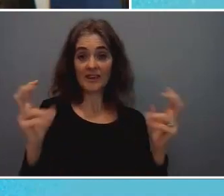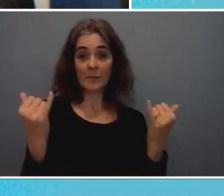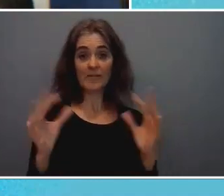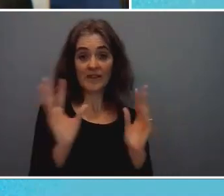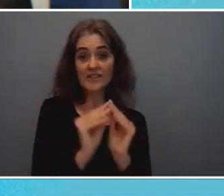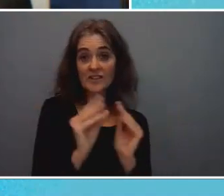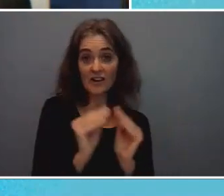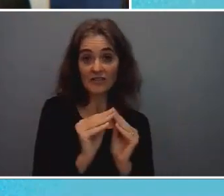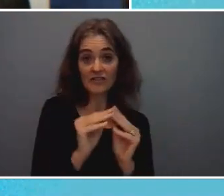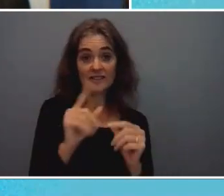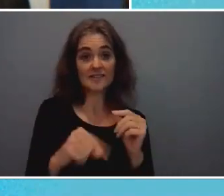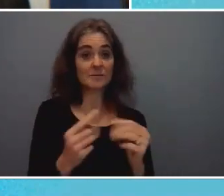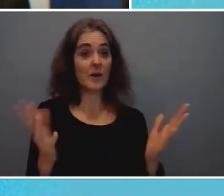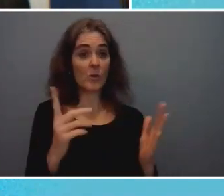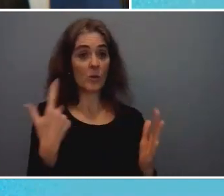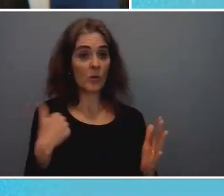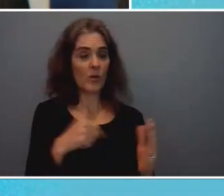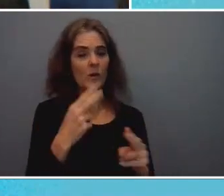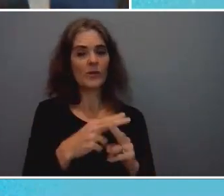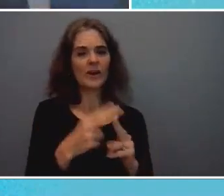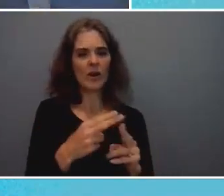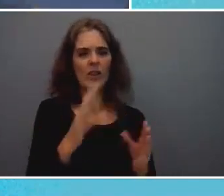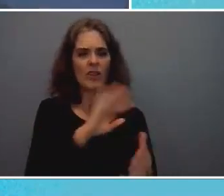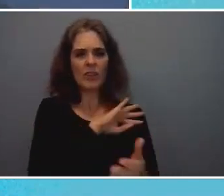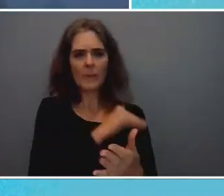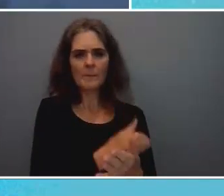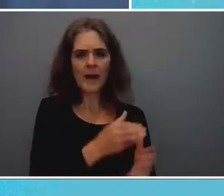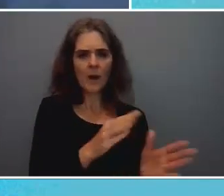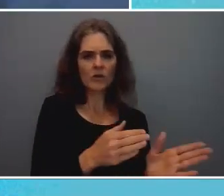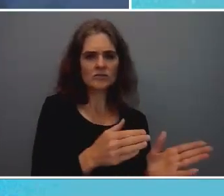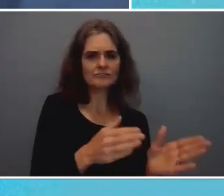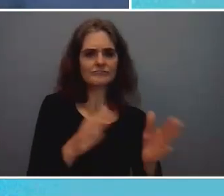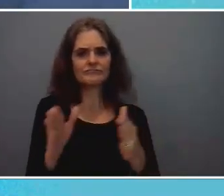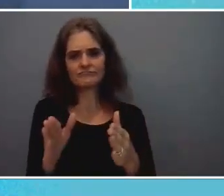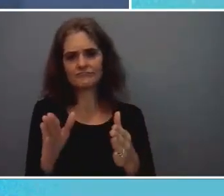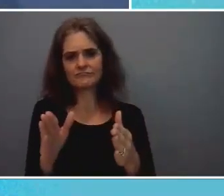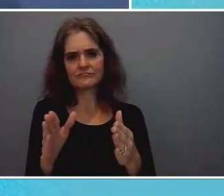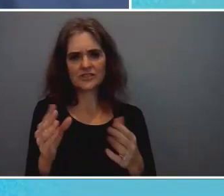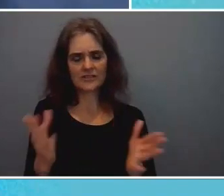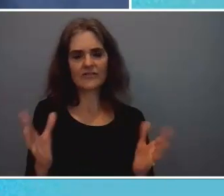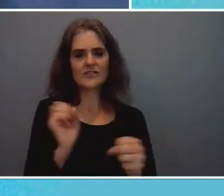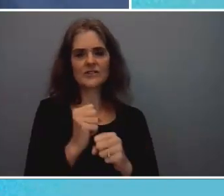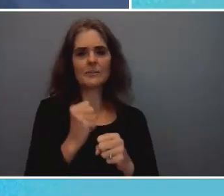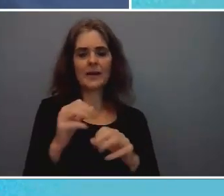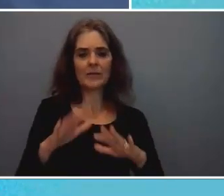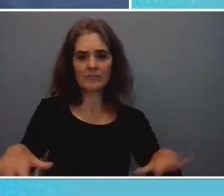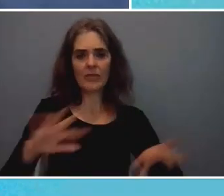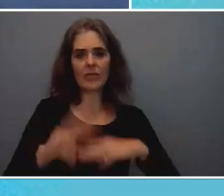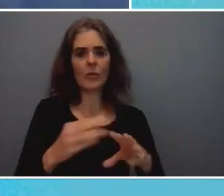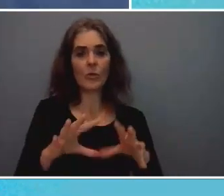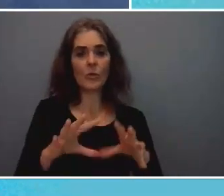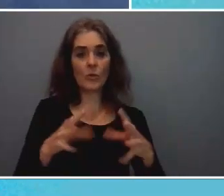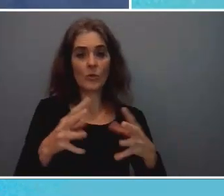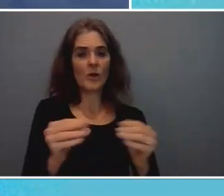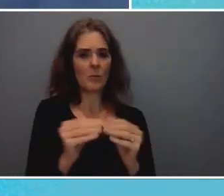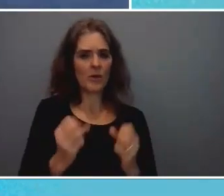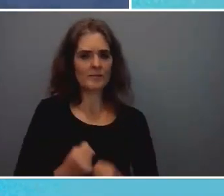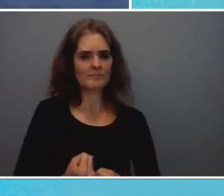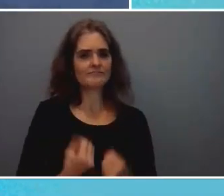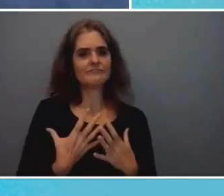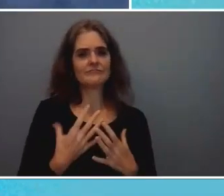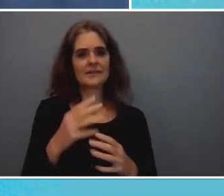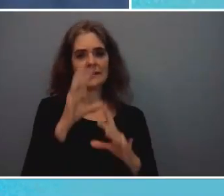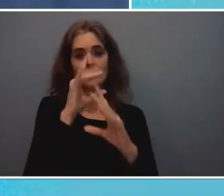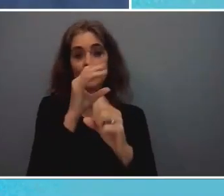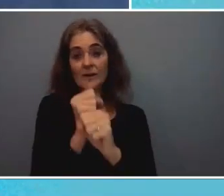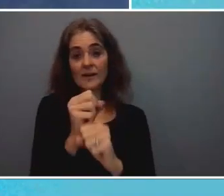what we call the power shift what's happening in our world to make it more dynamic that those